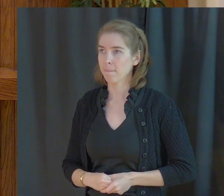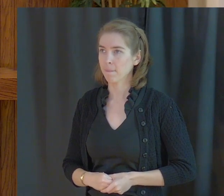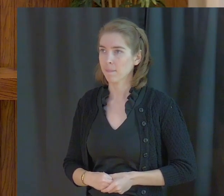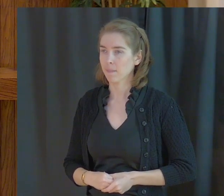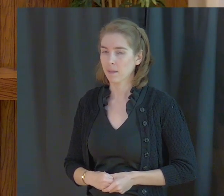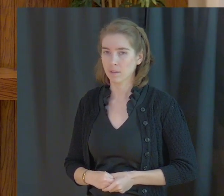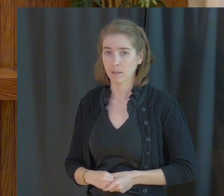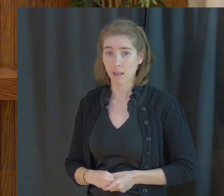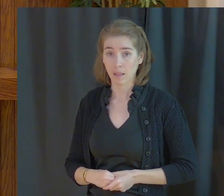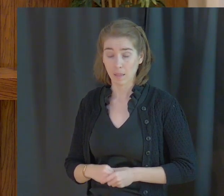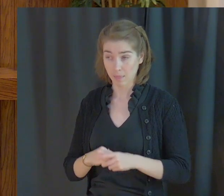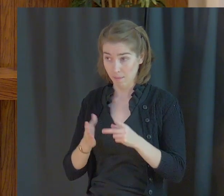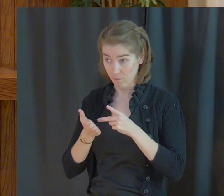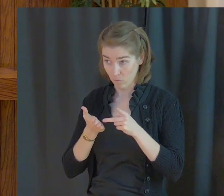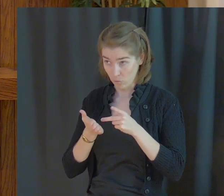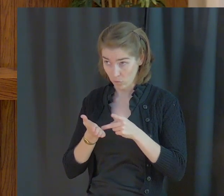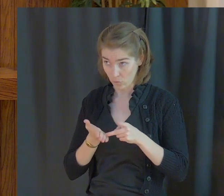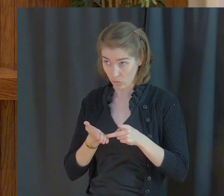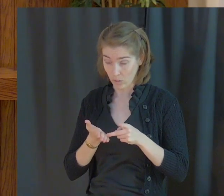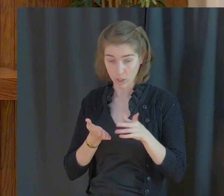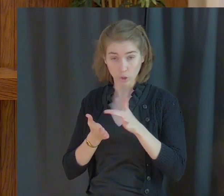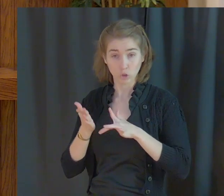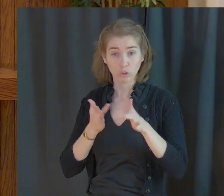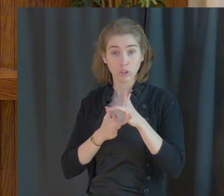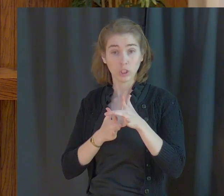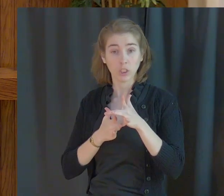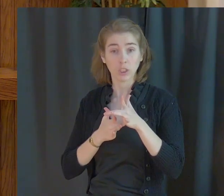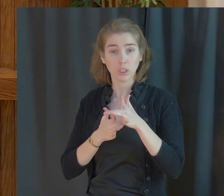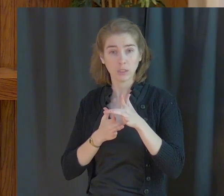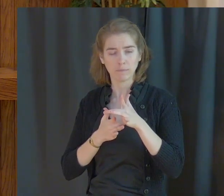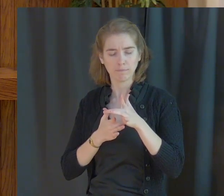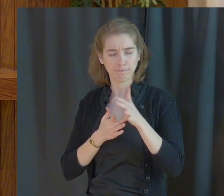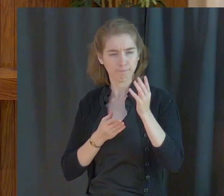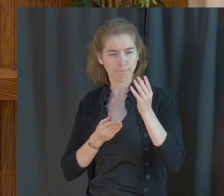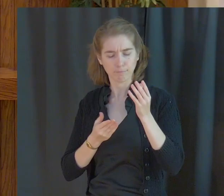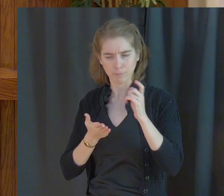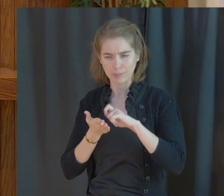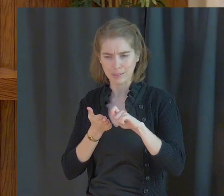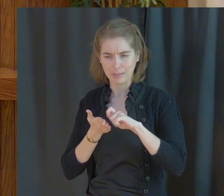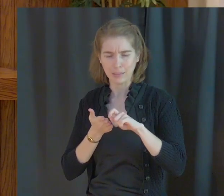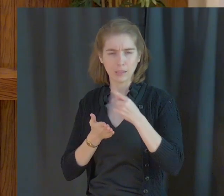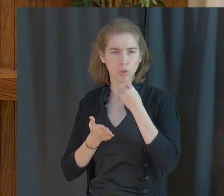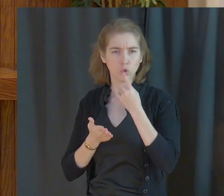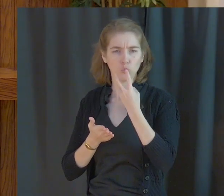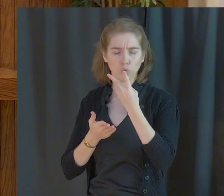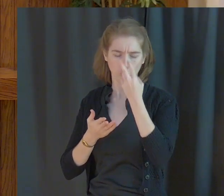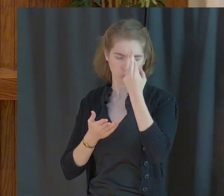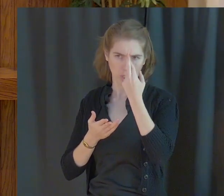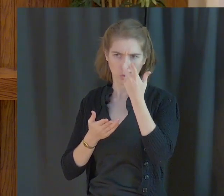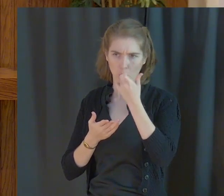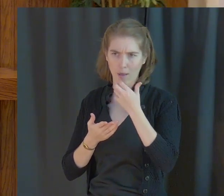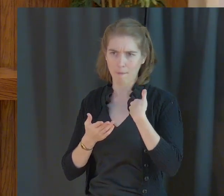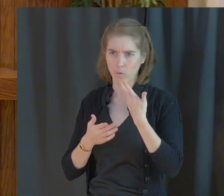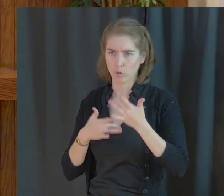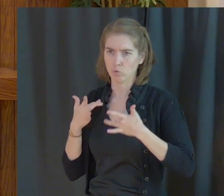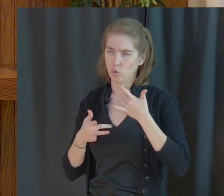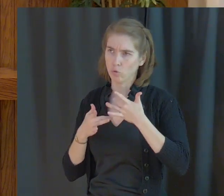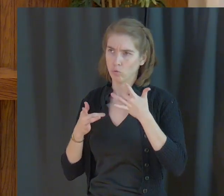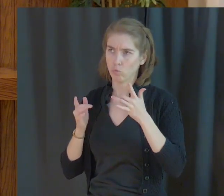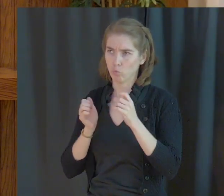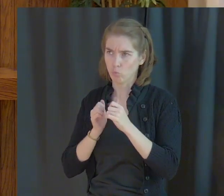In these verses Jesus gives us two reasons why believers can rejoice in the midst of persecution.